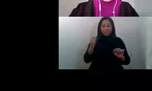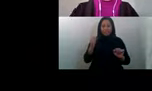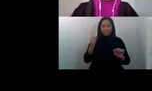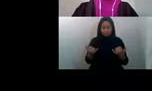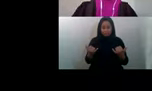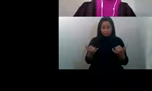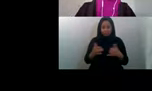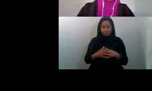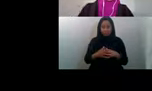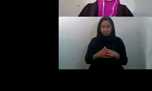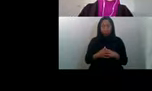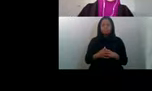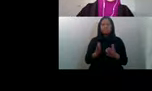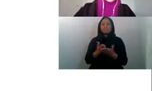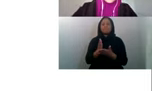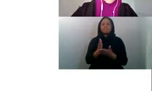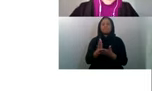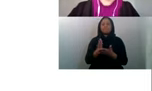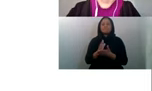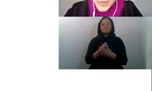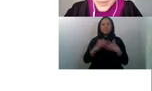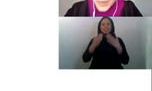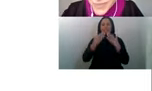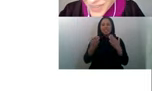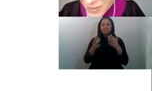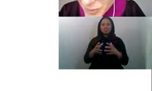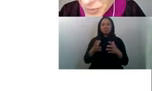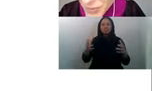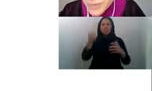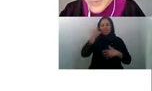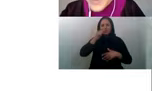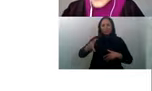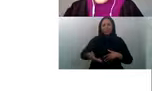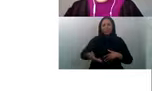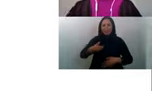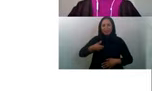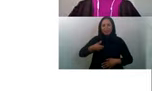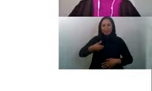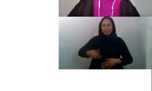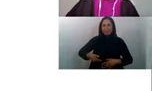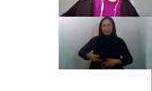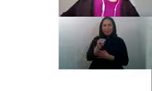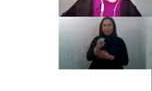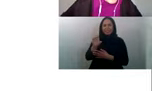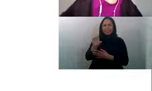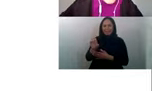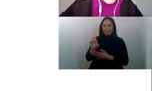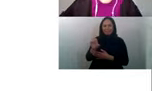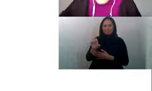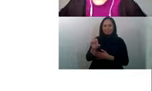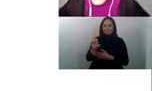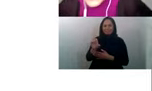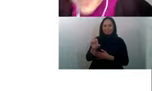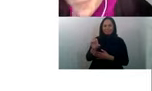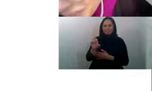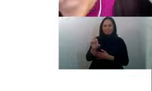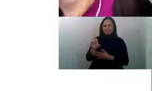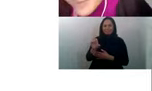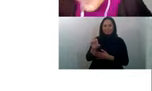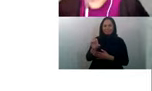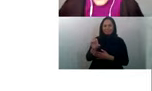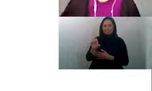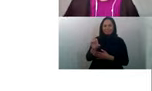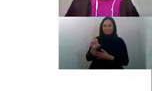All right. Well, thank you so much for inviting me to MMCC's annual interfaith